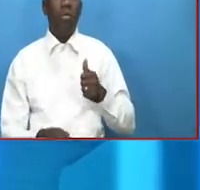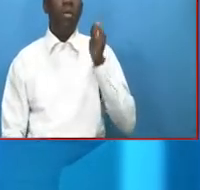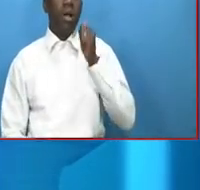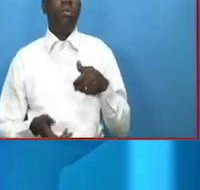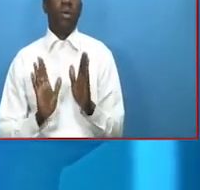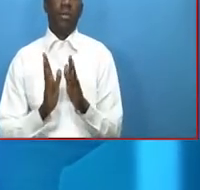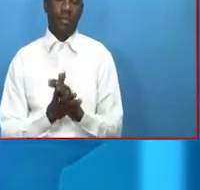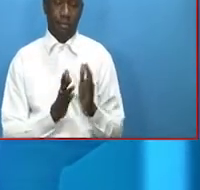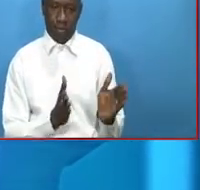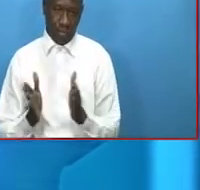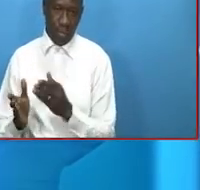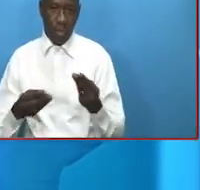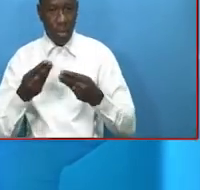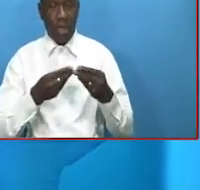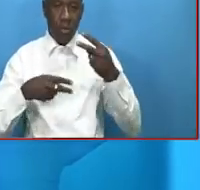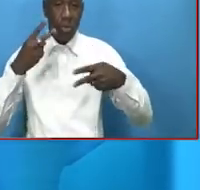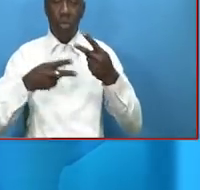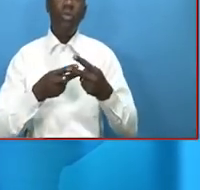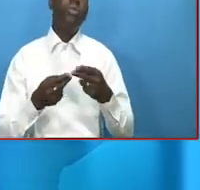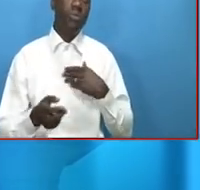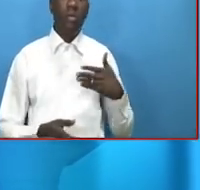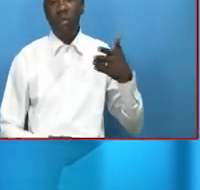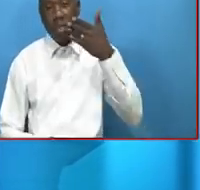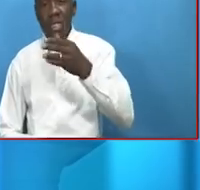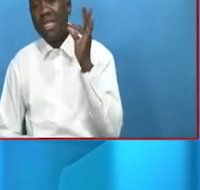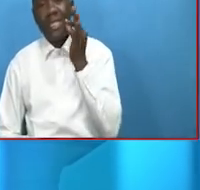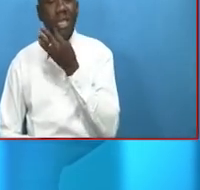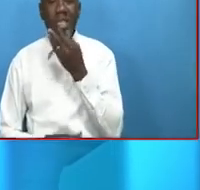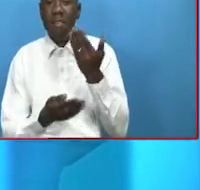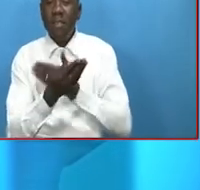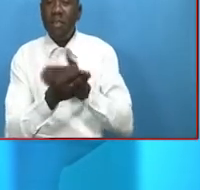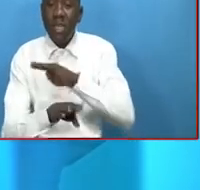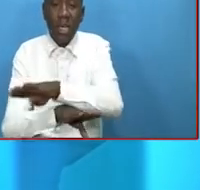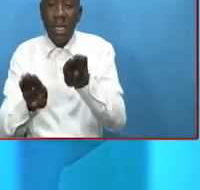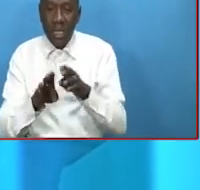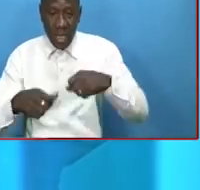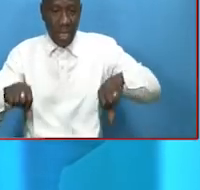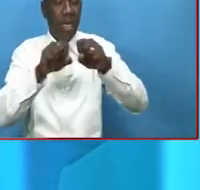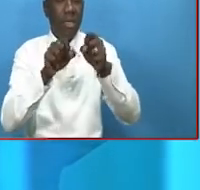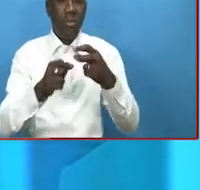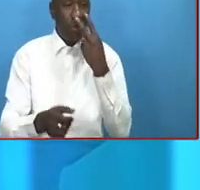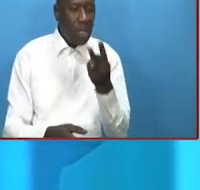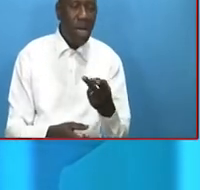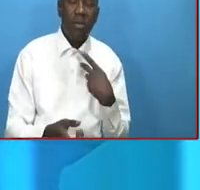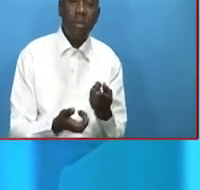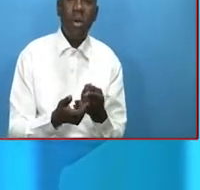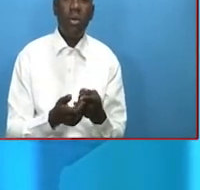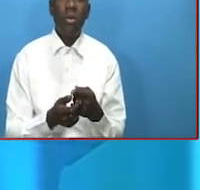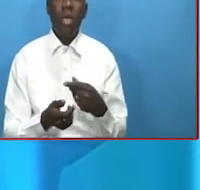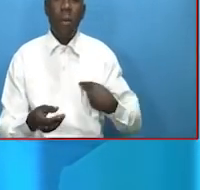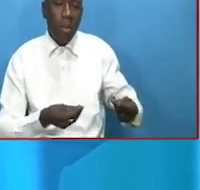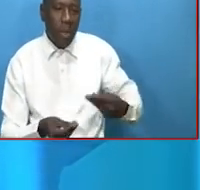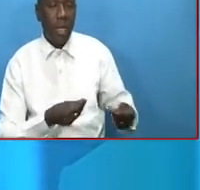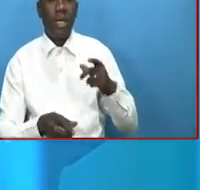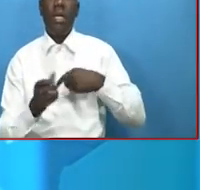In business news, we visited Tenje Fish Landing site to find out from vendors and consumers about the reported shortage of